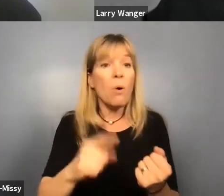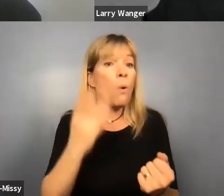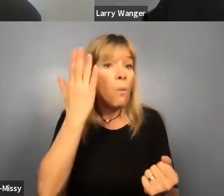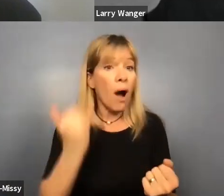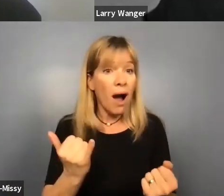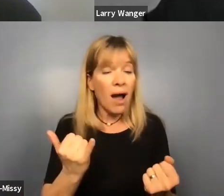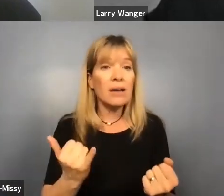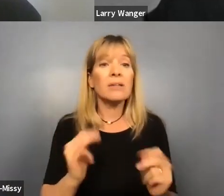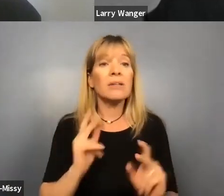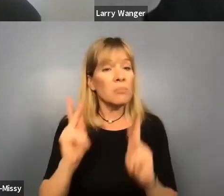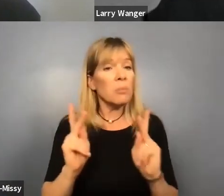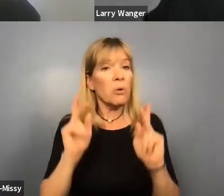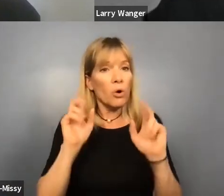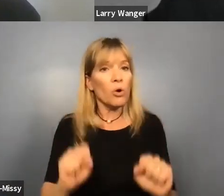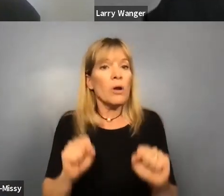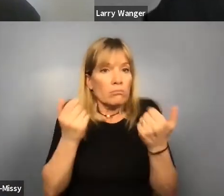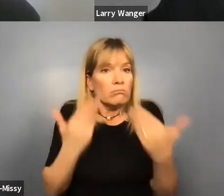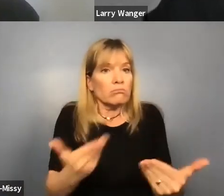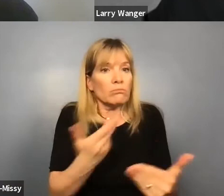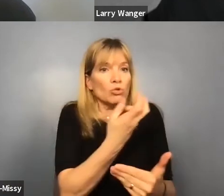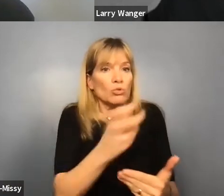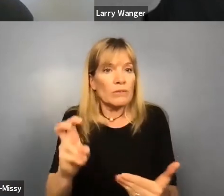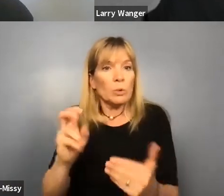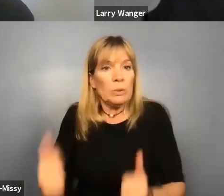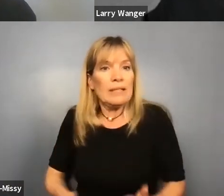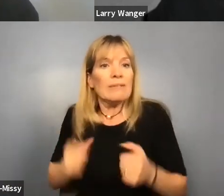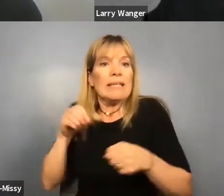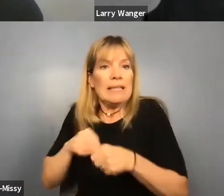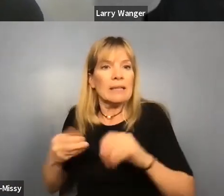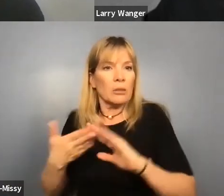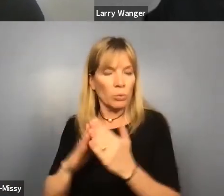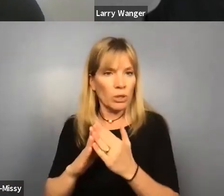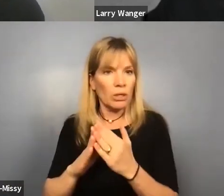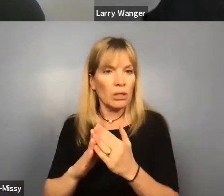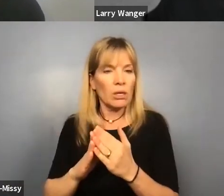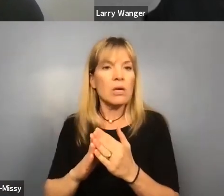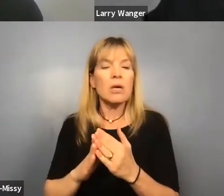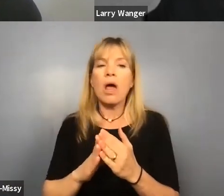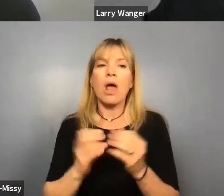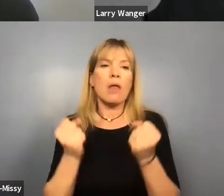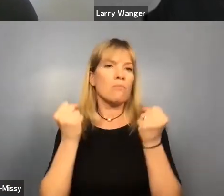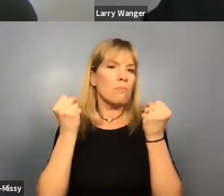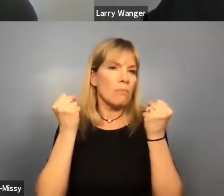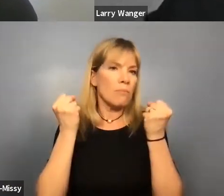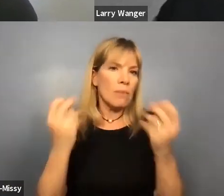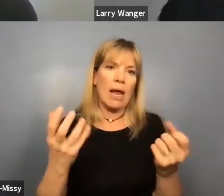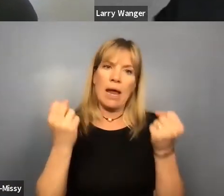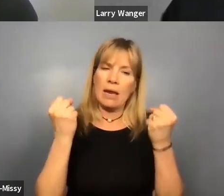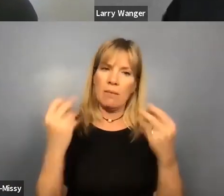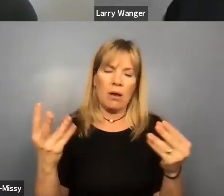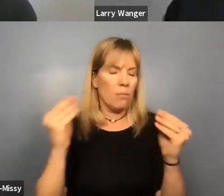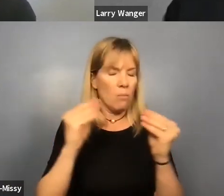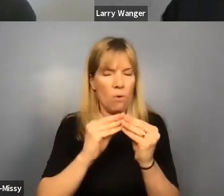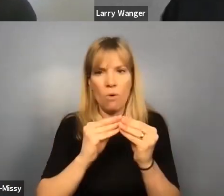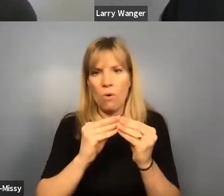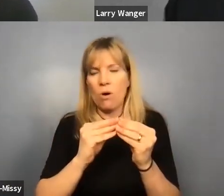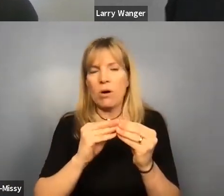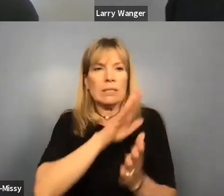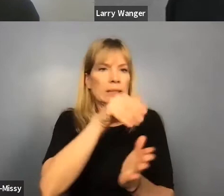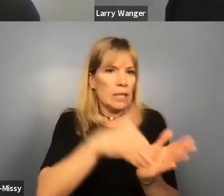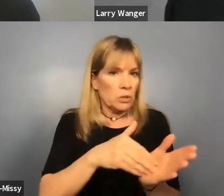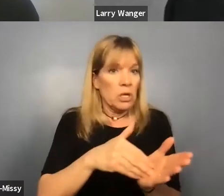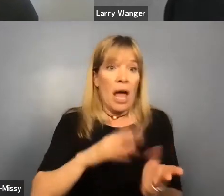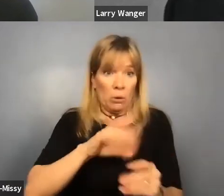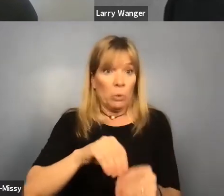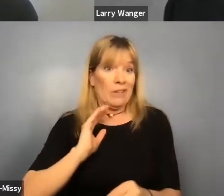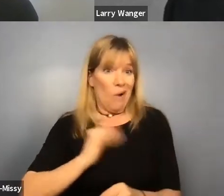could make that transition to living in the community. Countless more that, um, centers, including